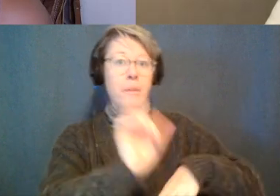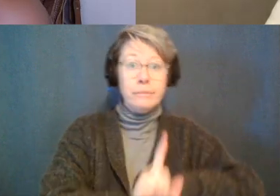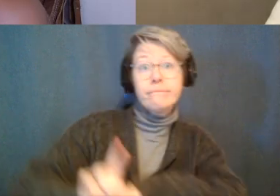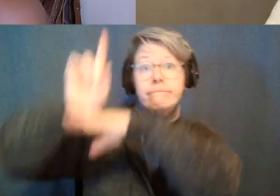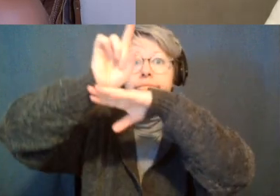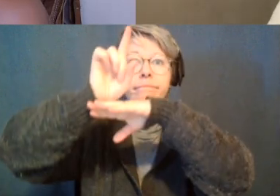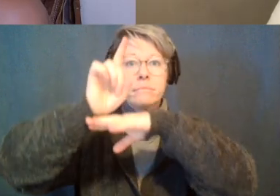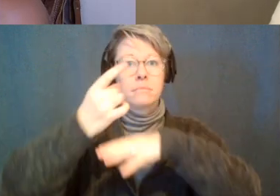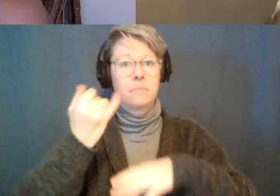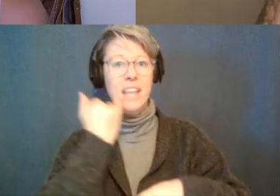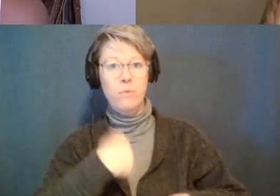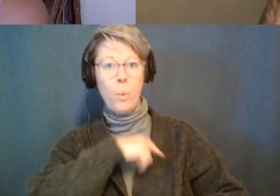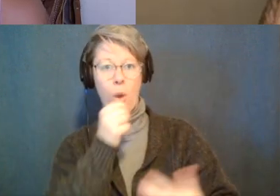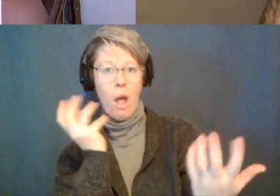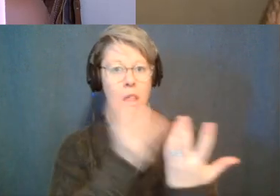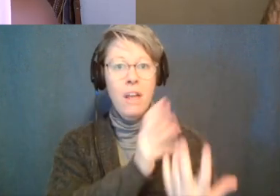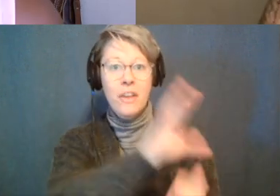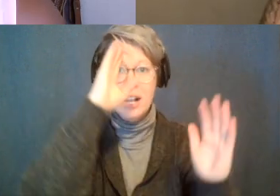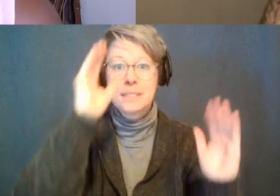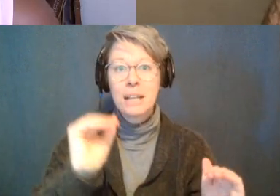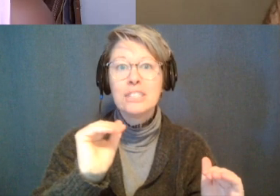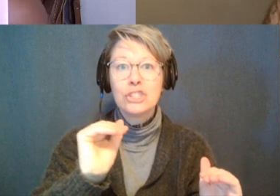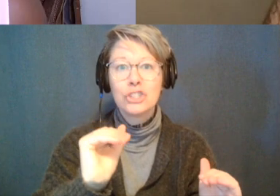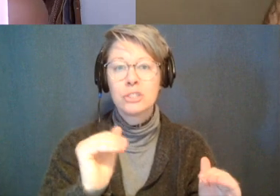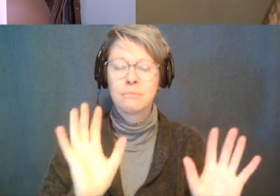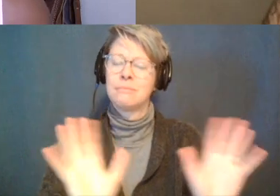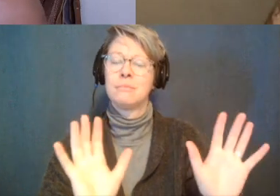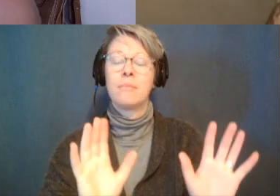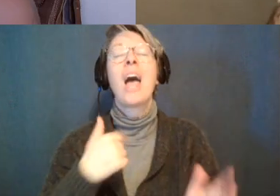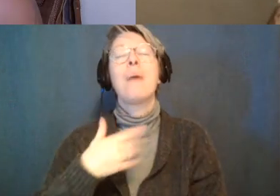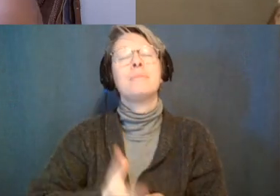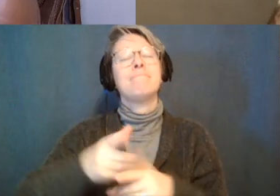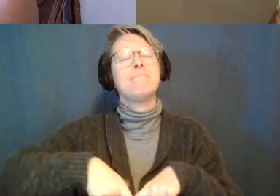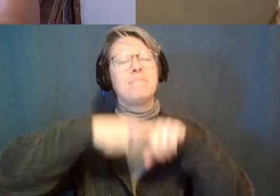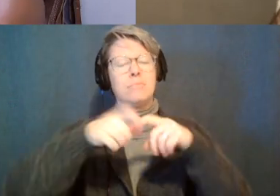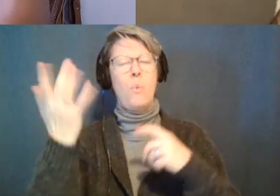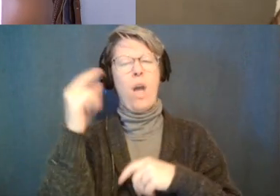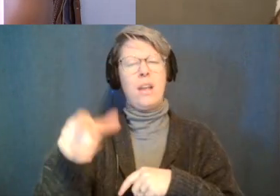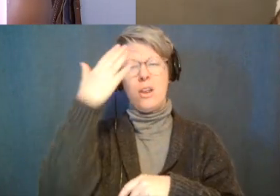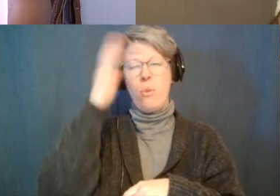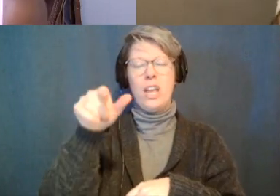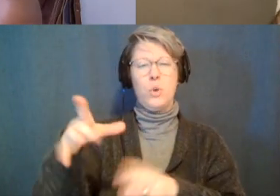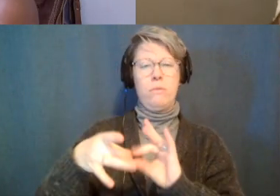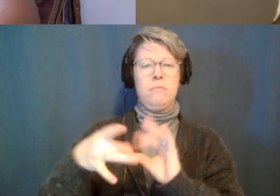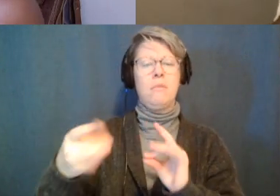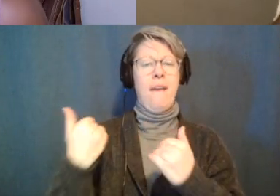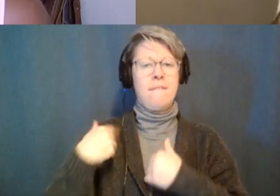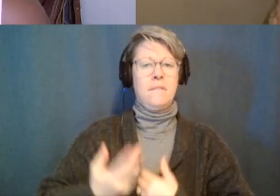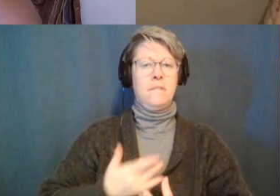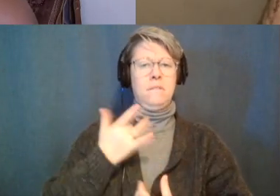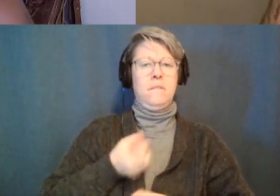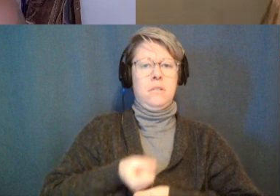their needs so i'm going to stop right there for now because i know you have some things to share in regards to that yeah i just